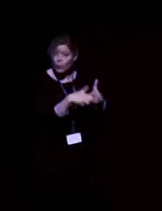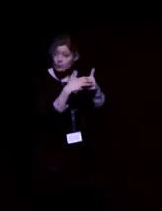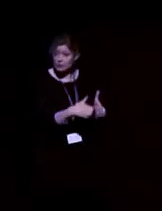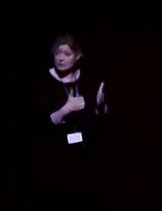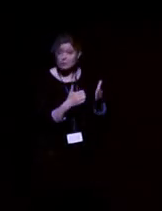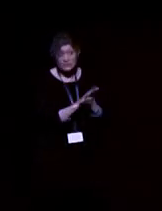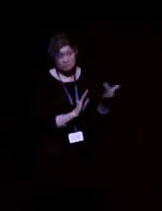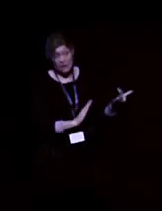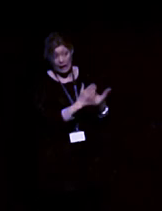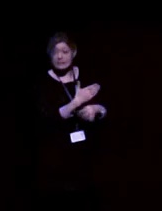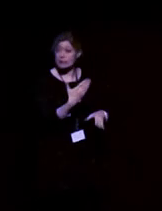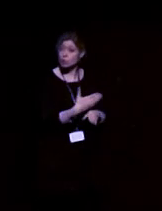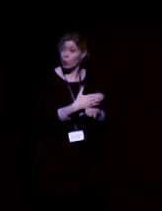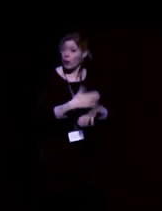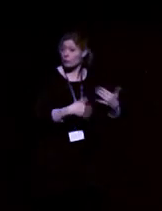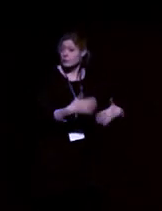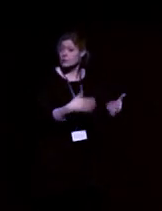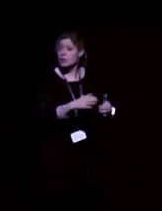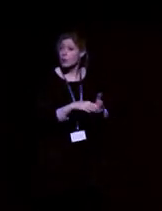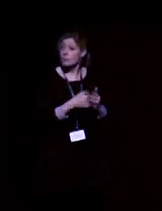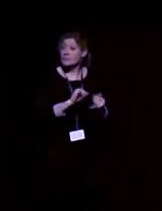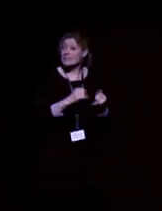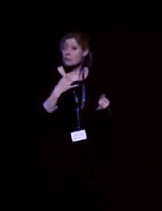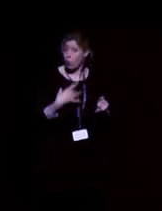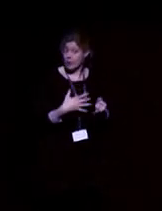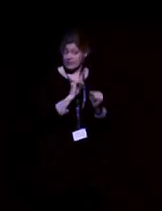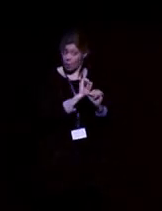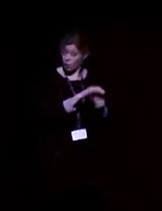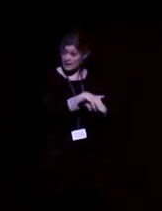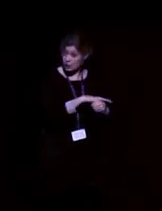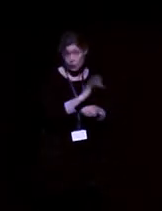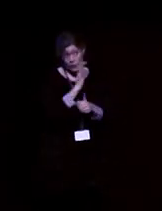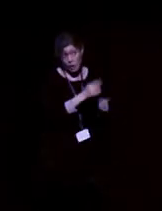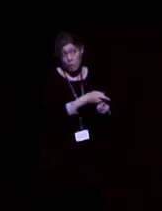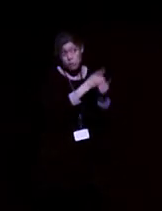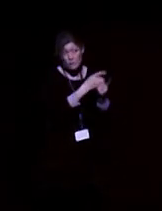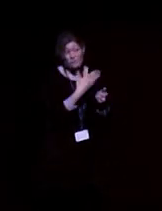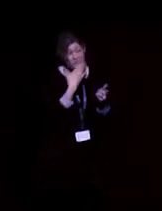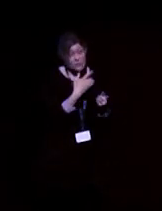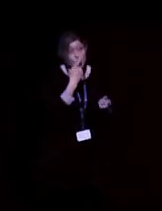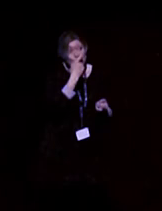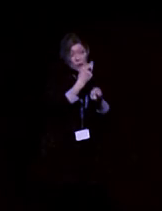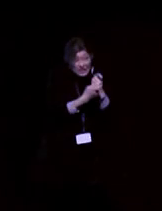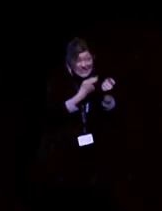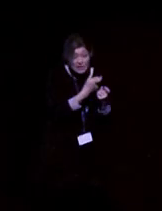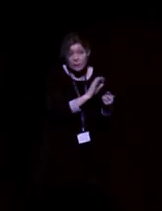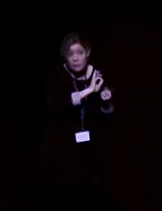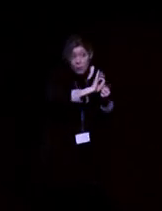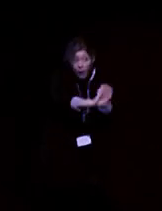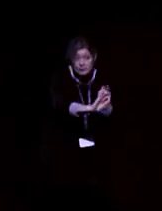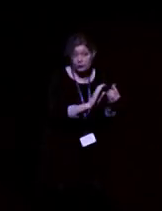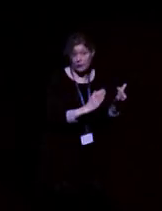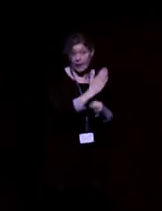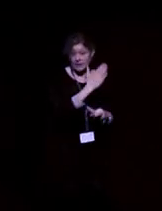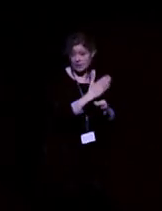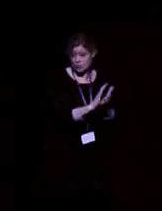stay and work. So in Mrs. White's situation, she could ask her employer to consider the Access to Work grant